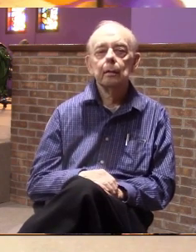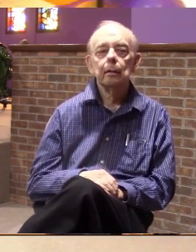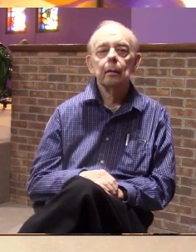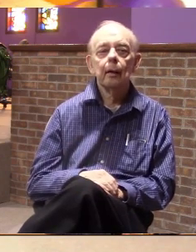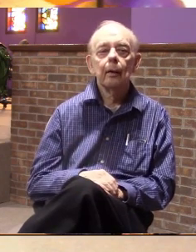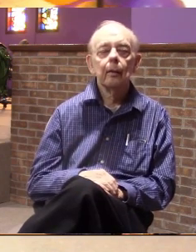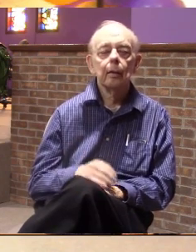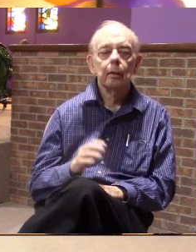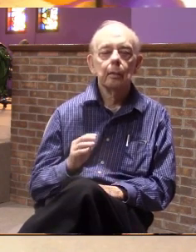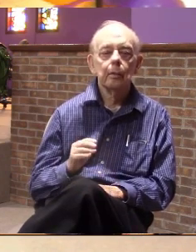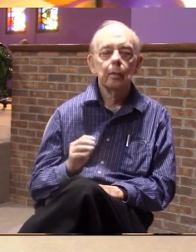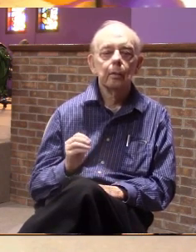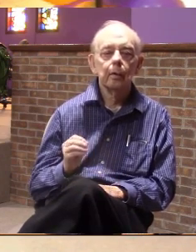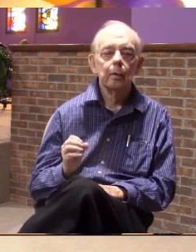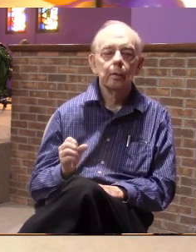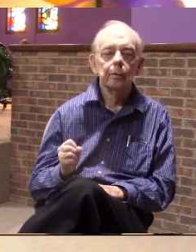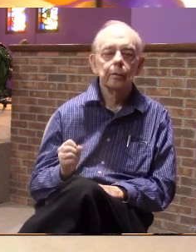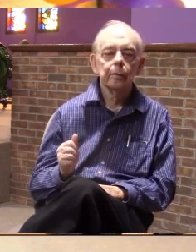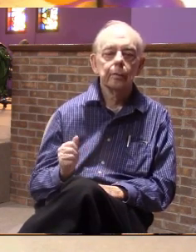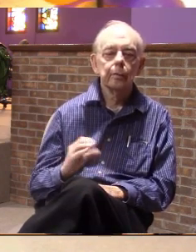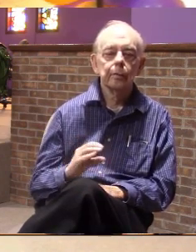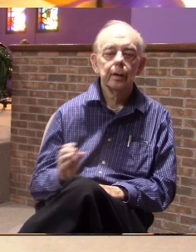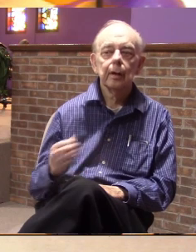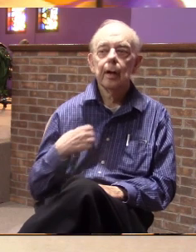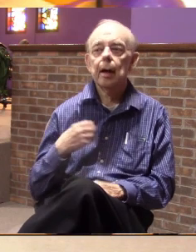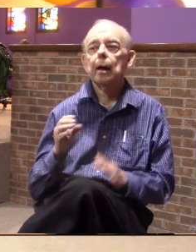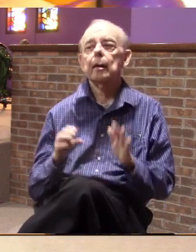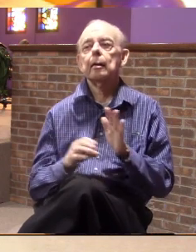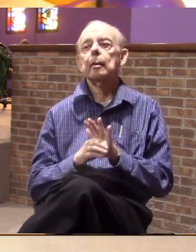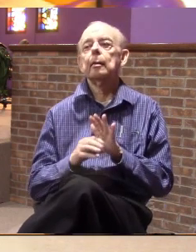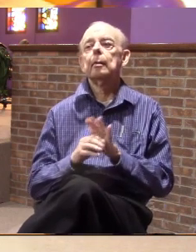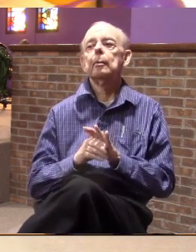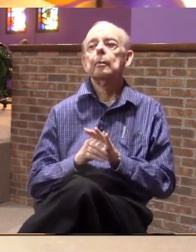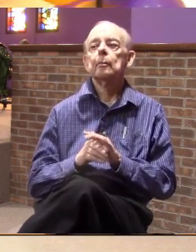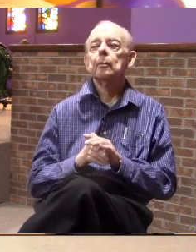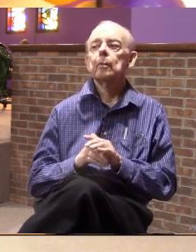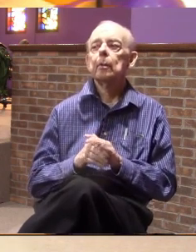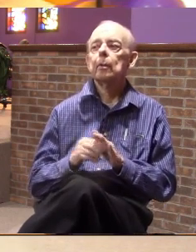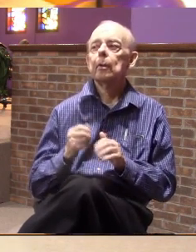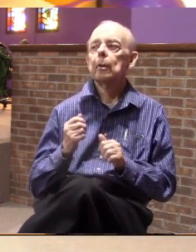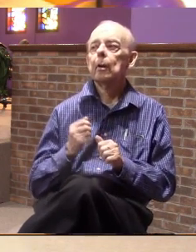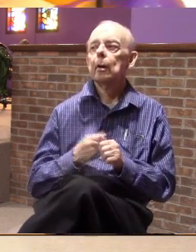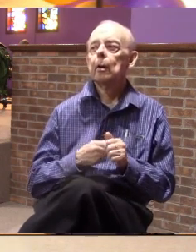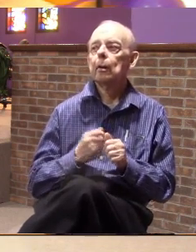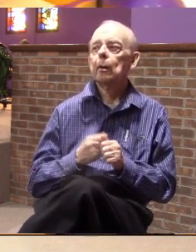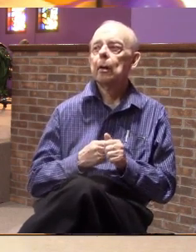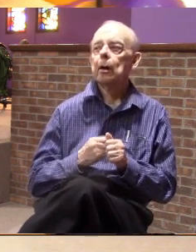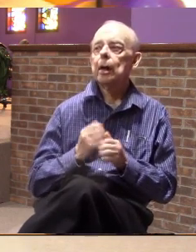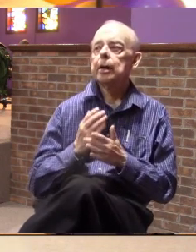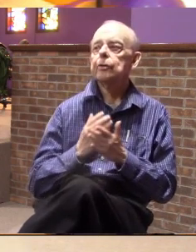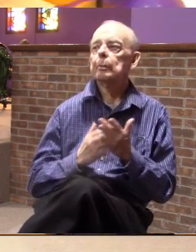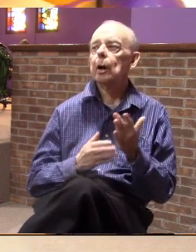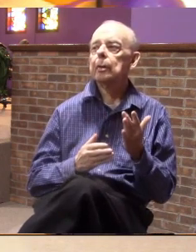you know but they got pictures and each piece